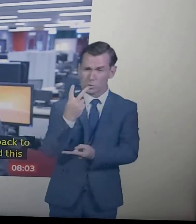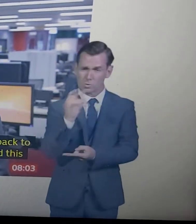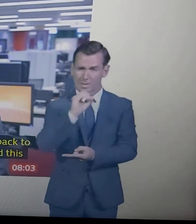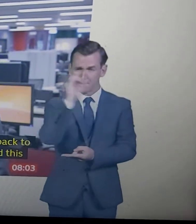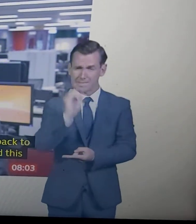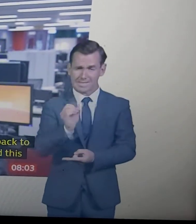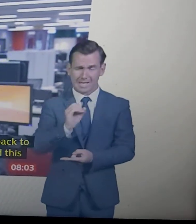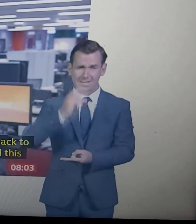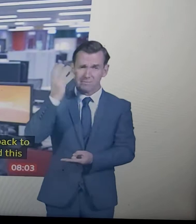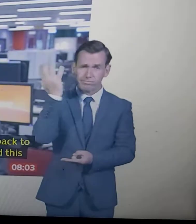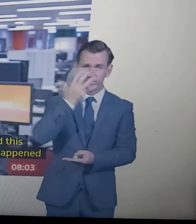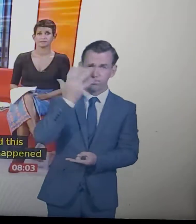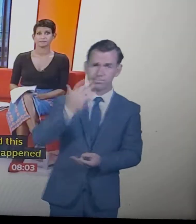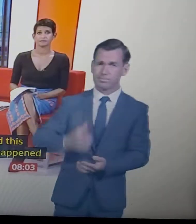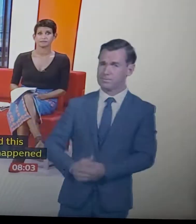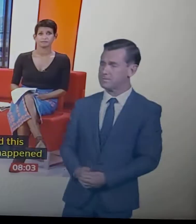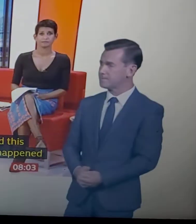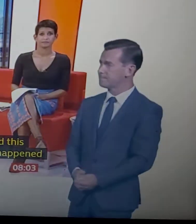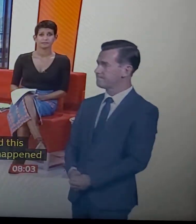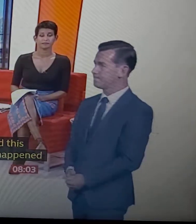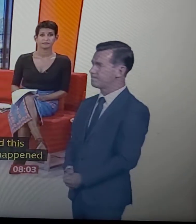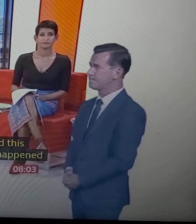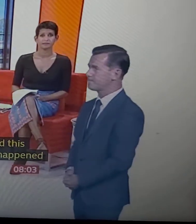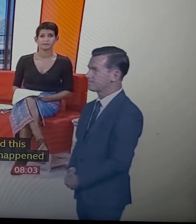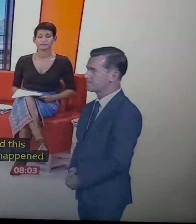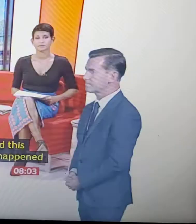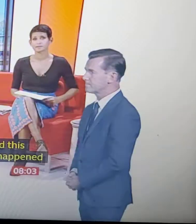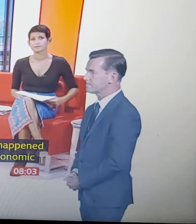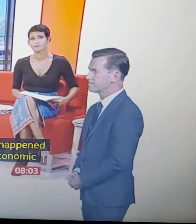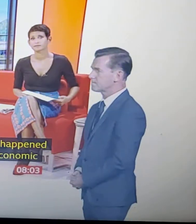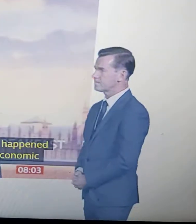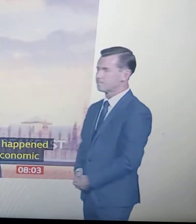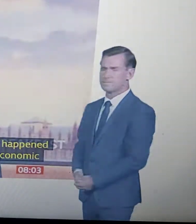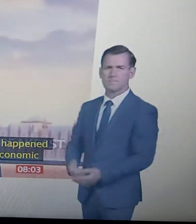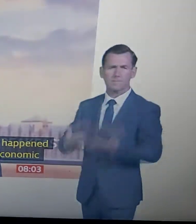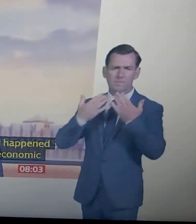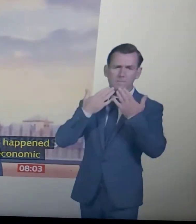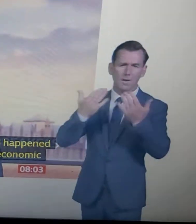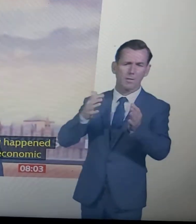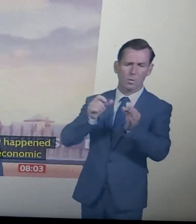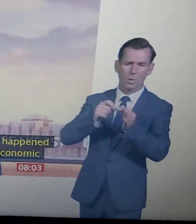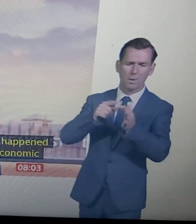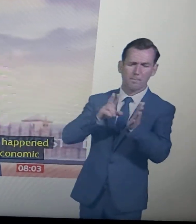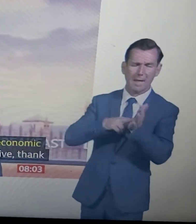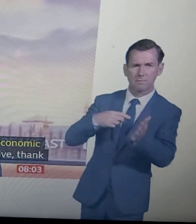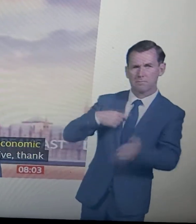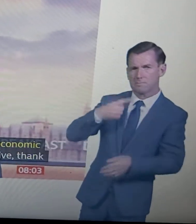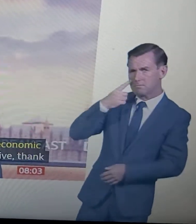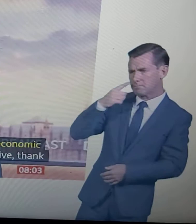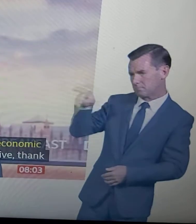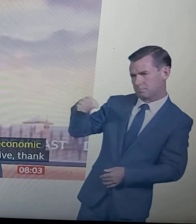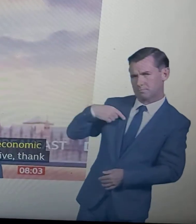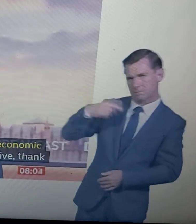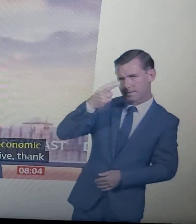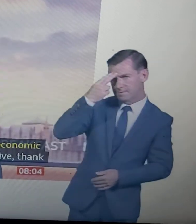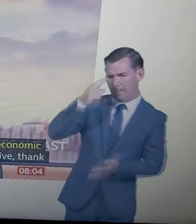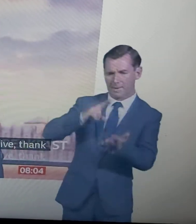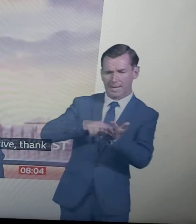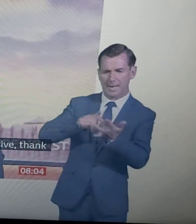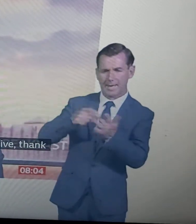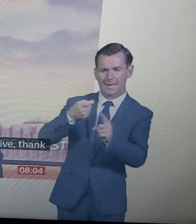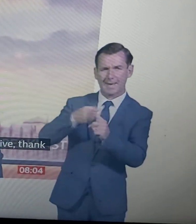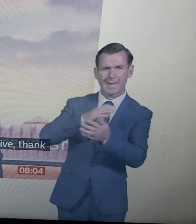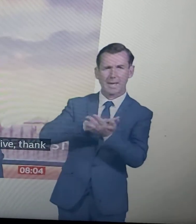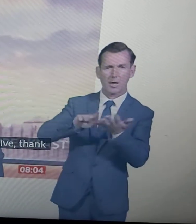massive. Thanks very much, Ben. Let's speak now to our political correspondent, Nick Erdly. So, these figures, they only came in an